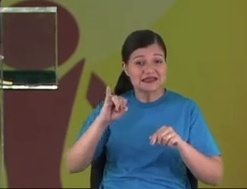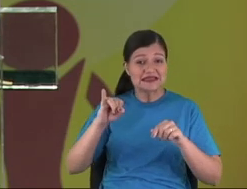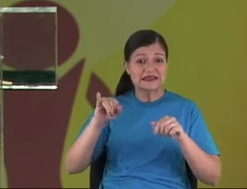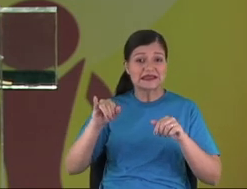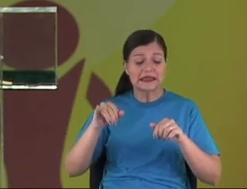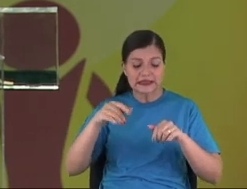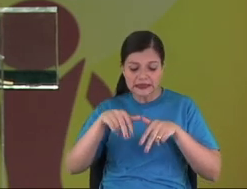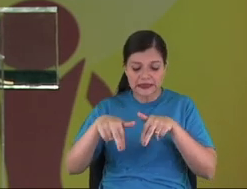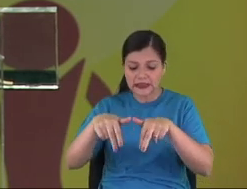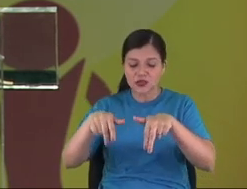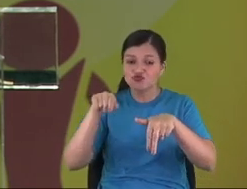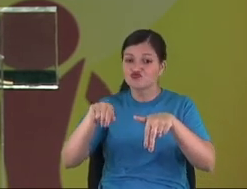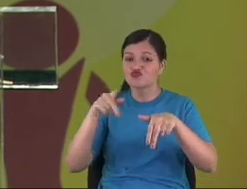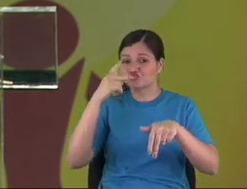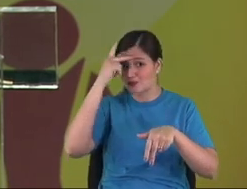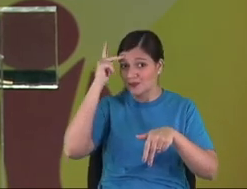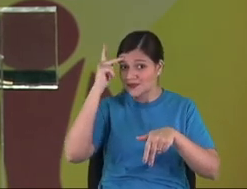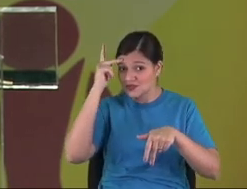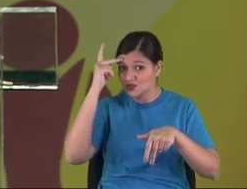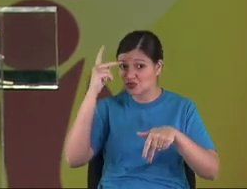full people, you'll be fooled.